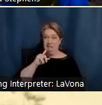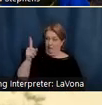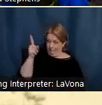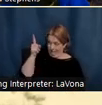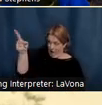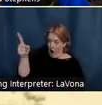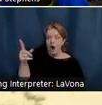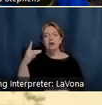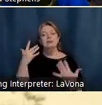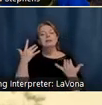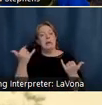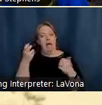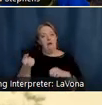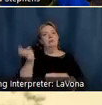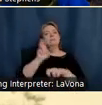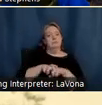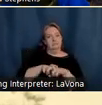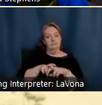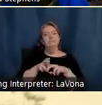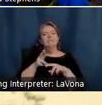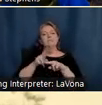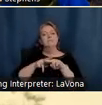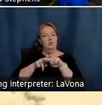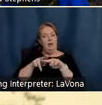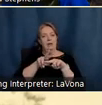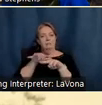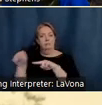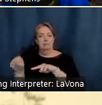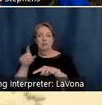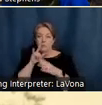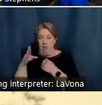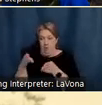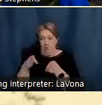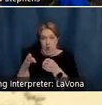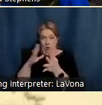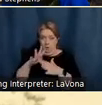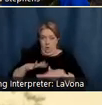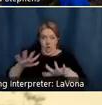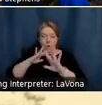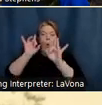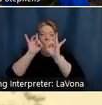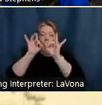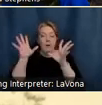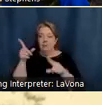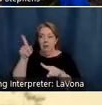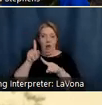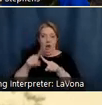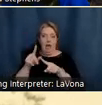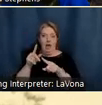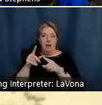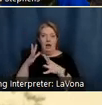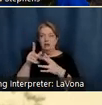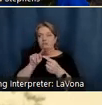Brown County was surrounded by notoriously terrible roads that cut them off from the rest of the state.